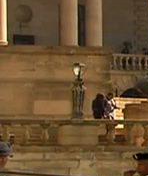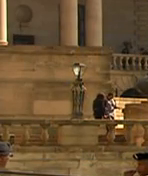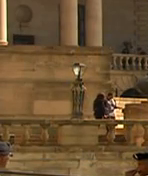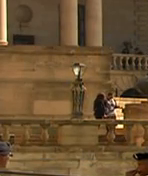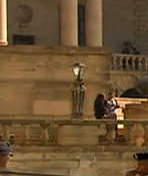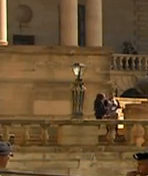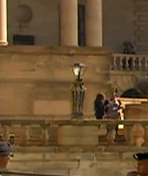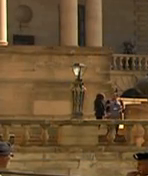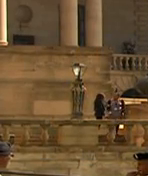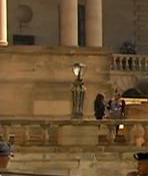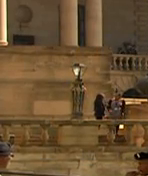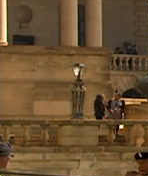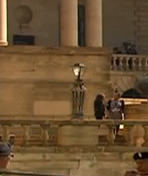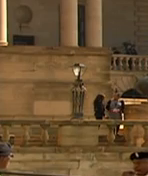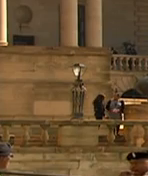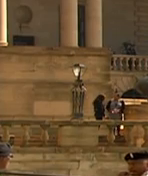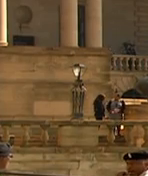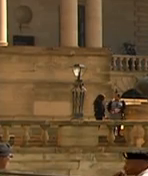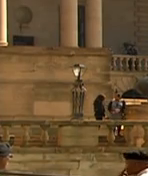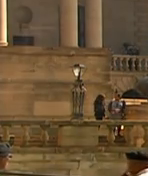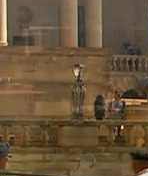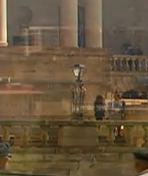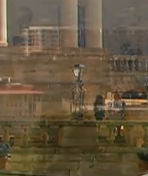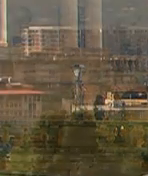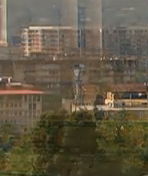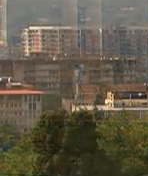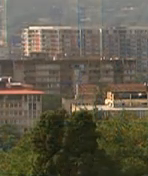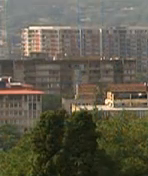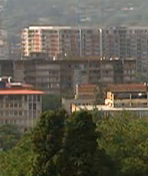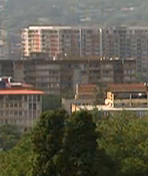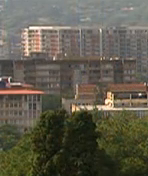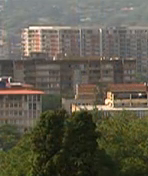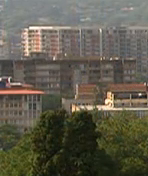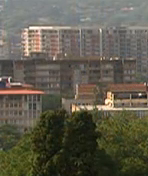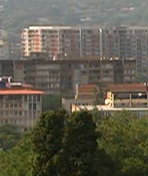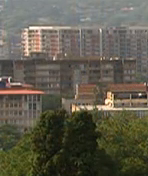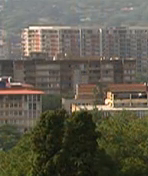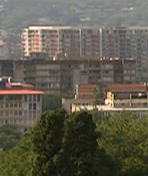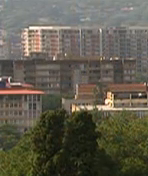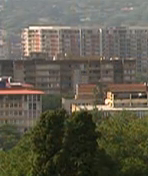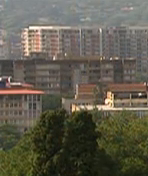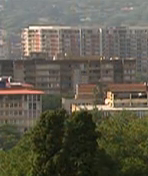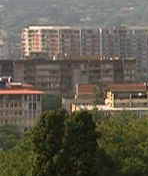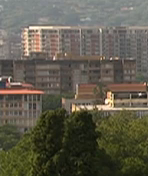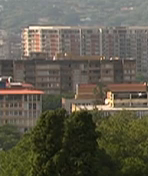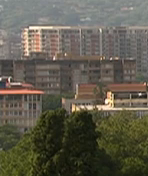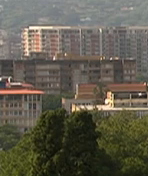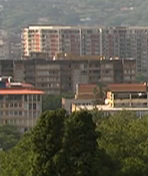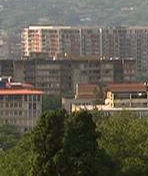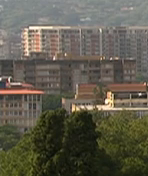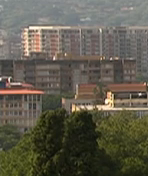It has been a period of reflection, I think, since the day that his demise was announced.